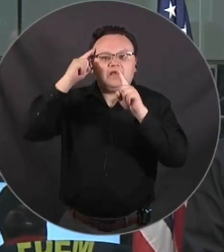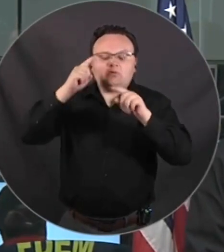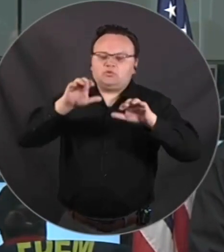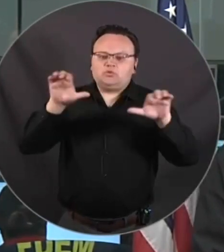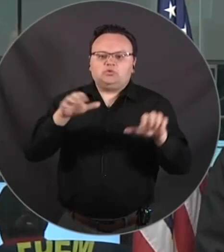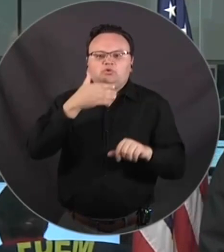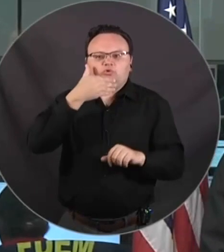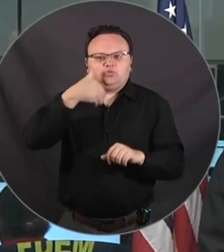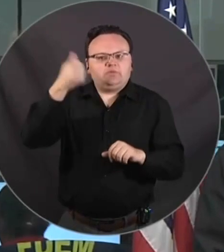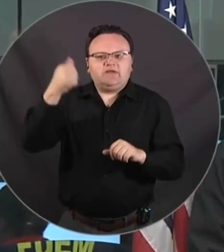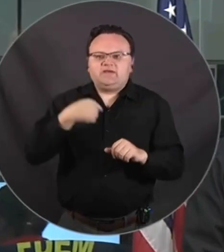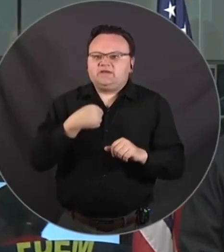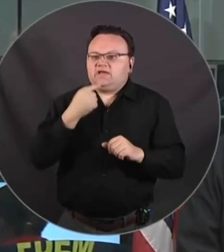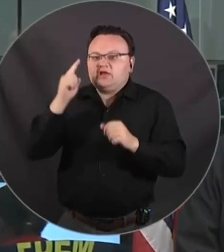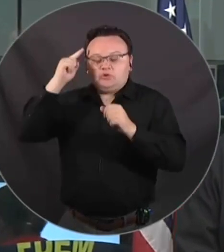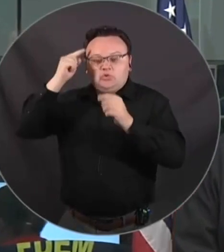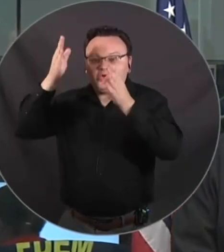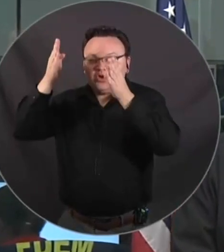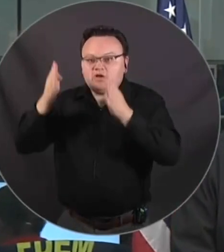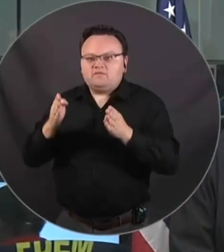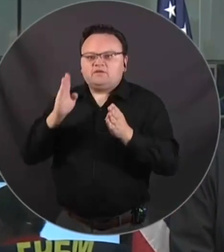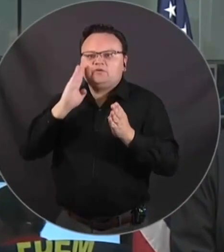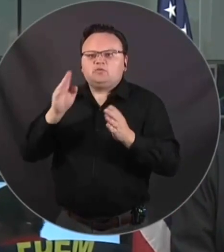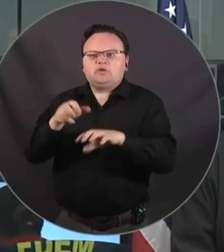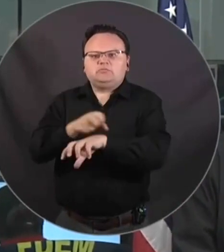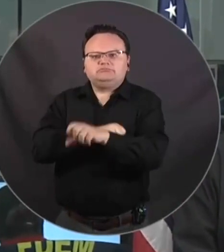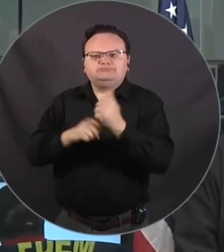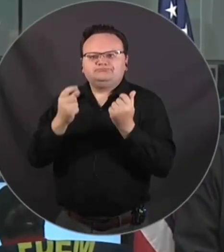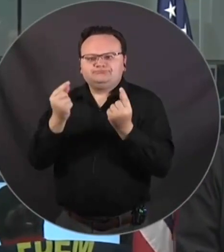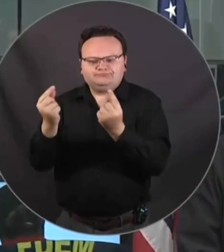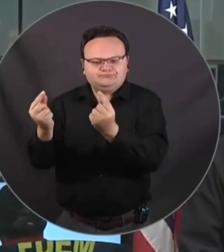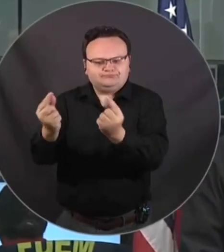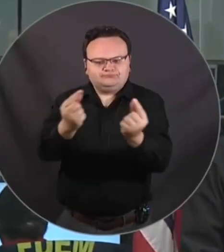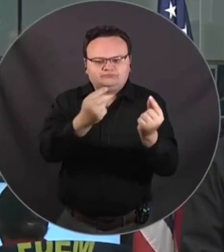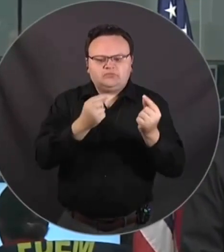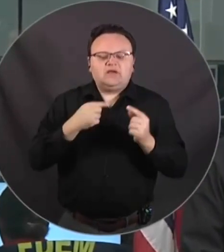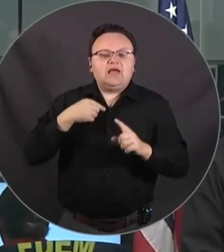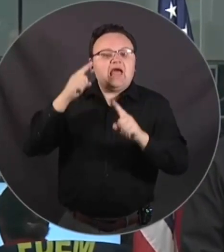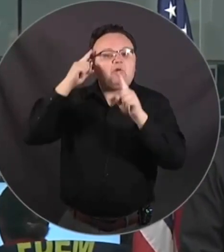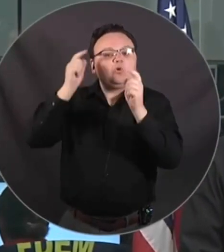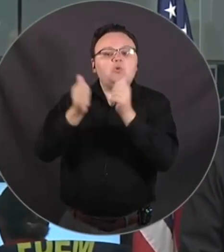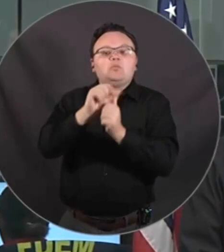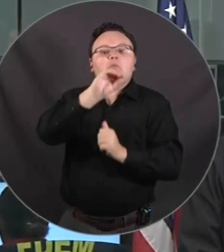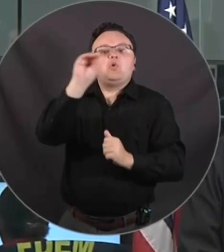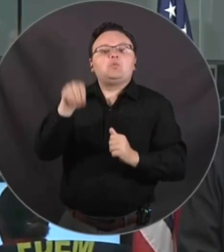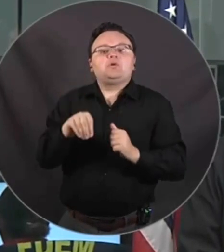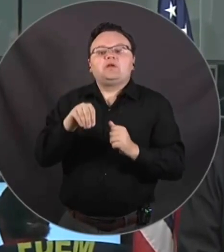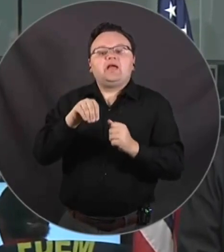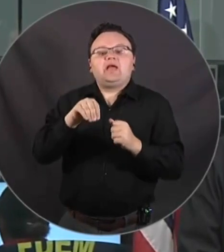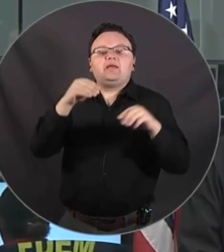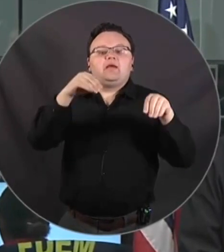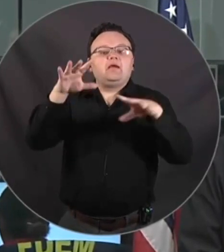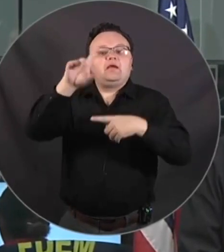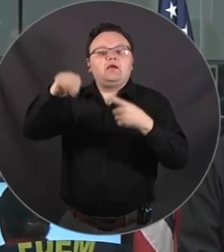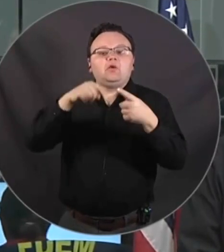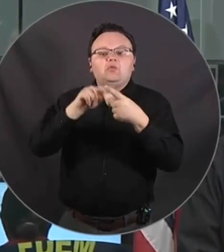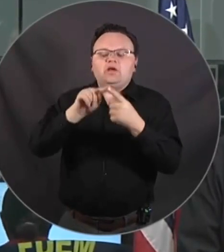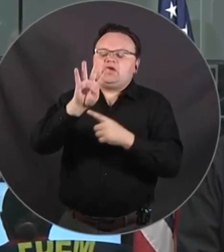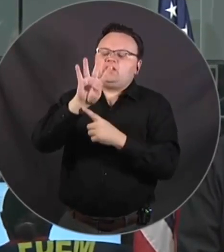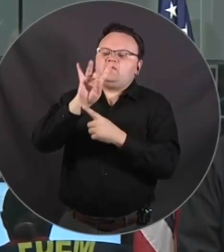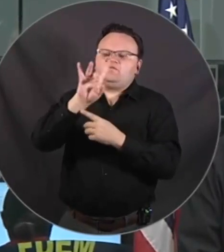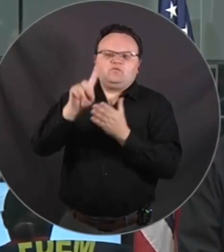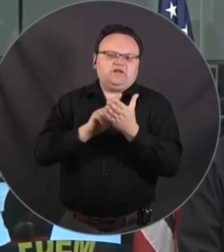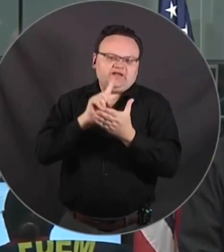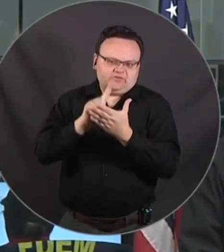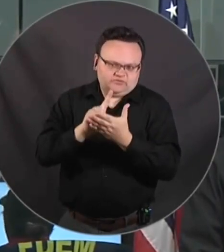it done. I told the governor we're going to try to get the majority of people back on in the next 48 hours. But we will be constantly in contact with Duke